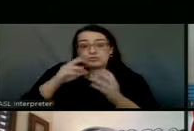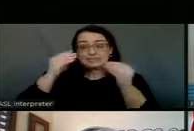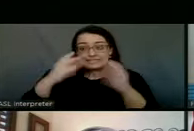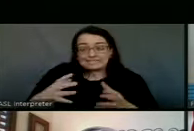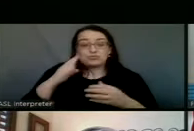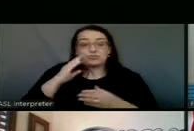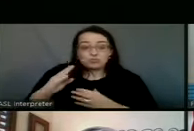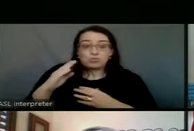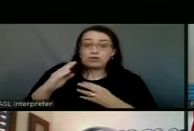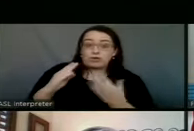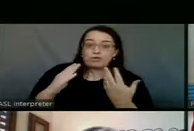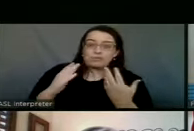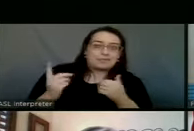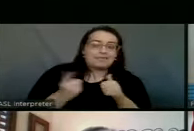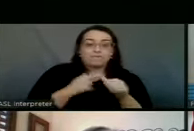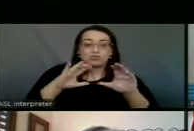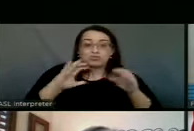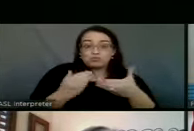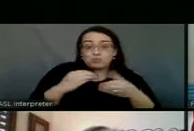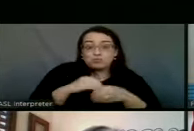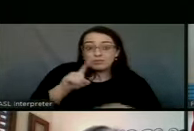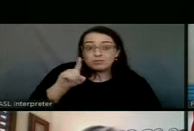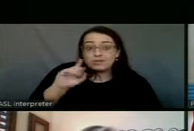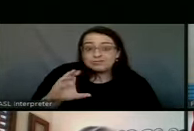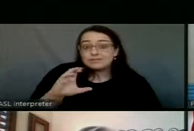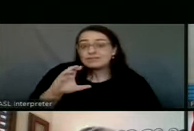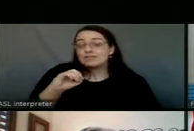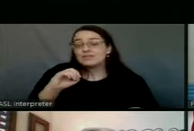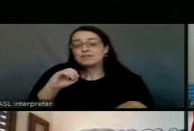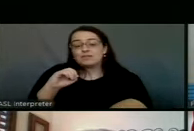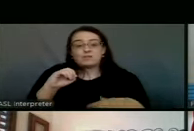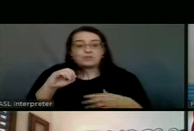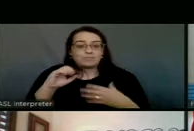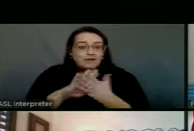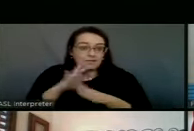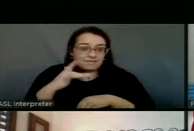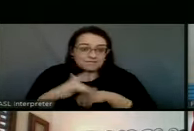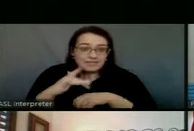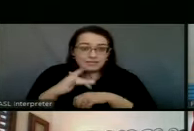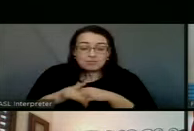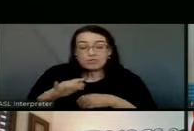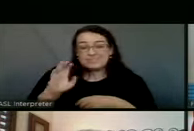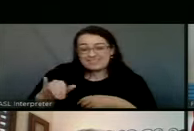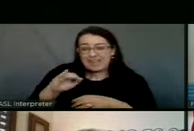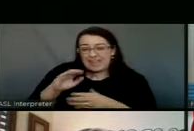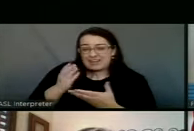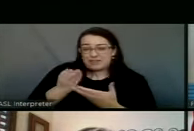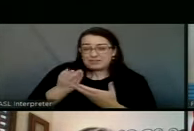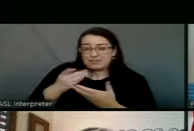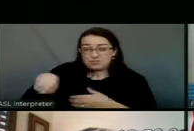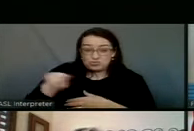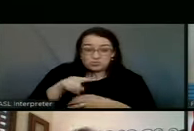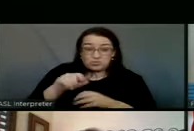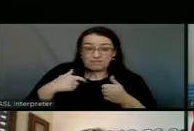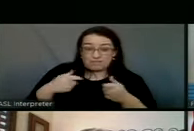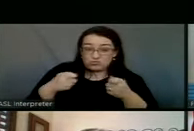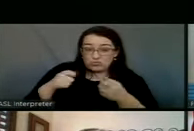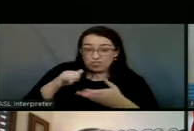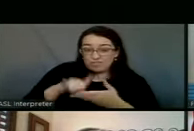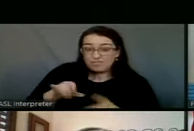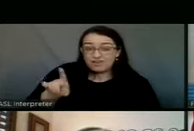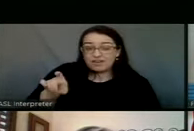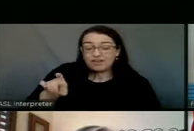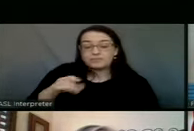the top of 1C, just as soon as we get that part of it, they're going to become available. Is that the kind of thing that you all will have control over?